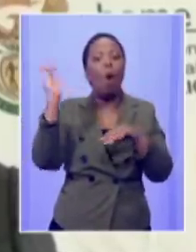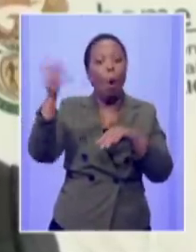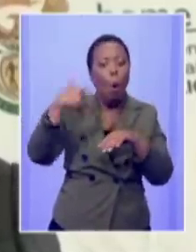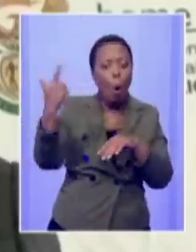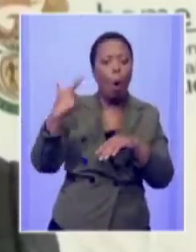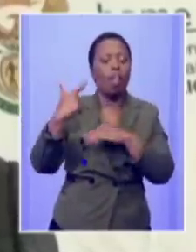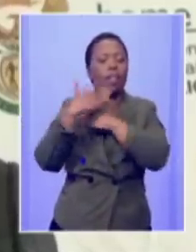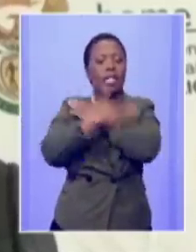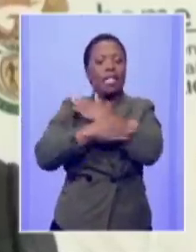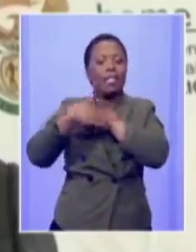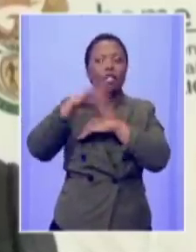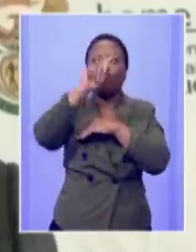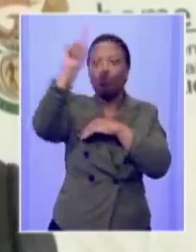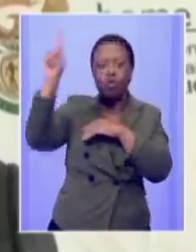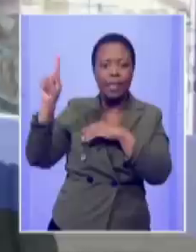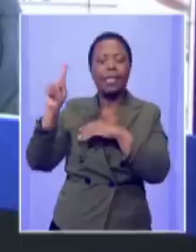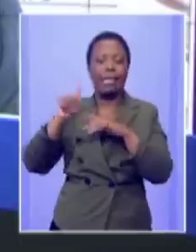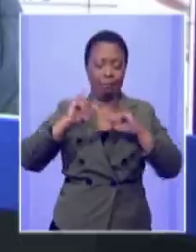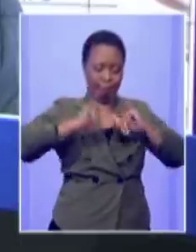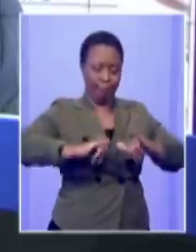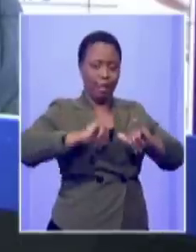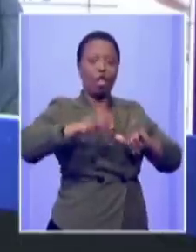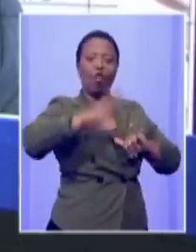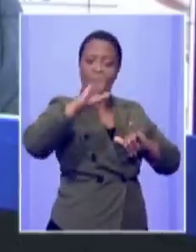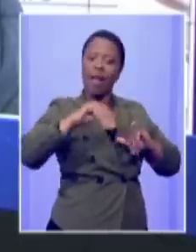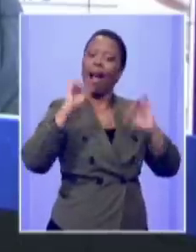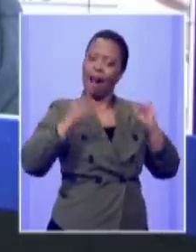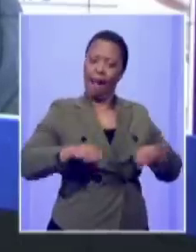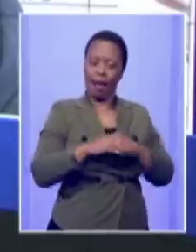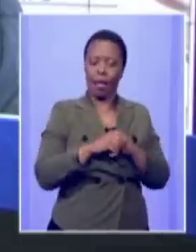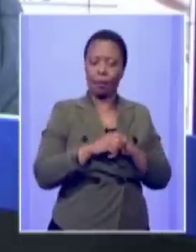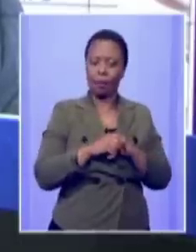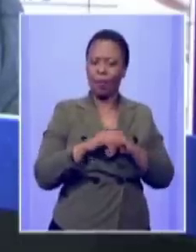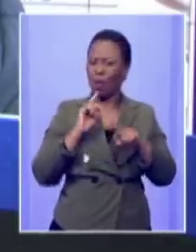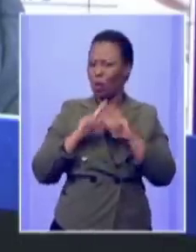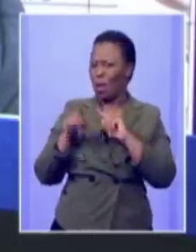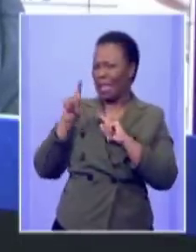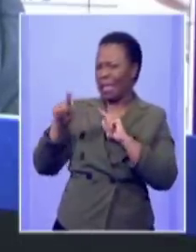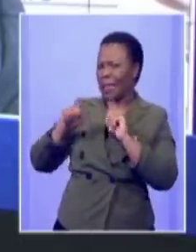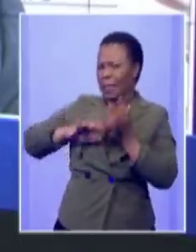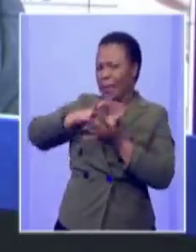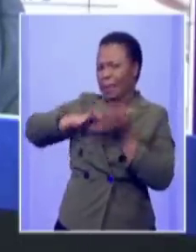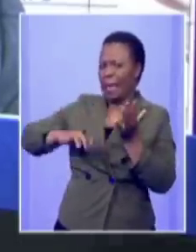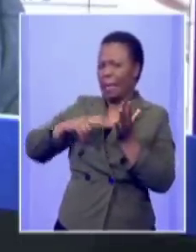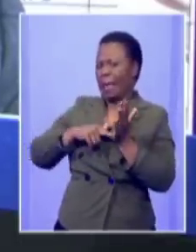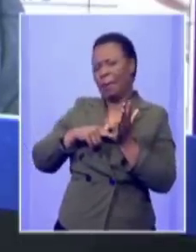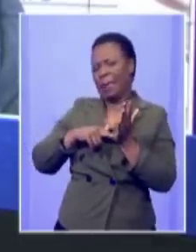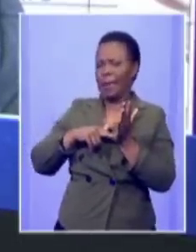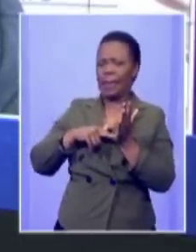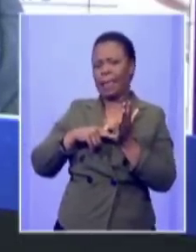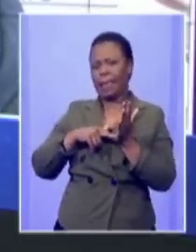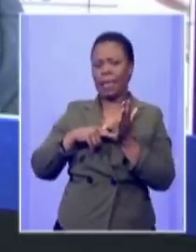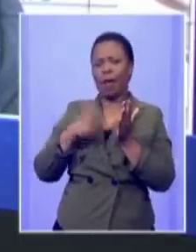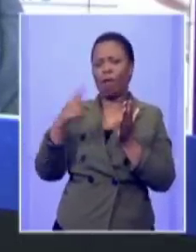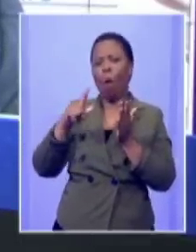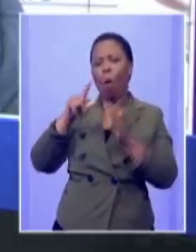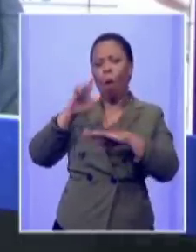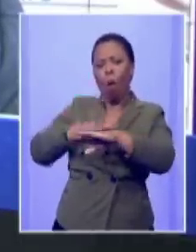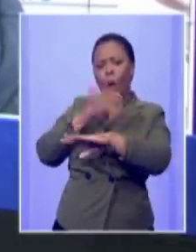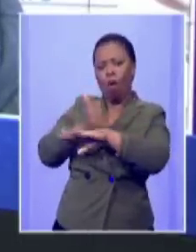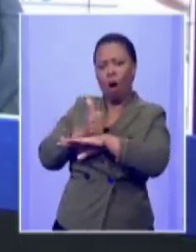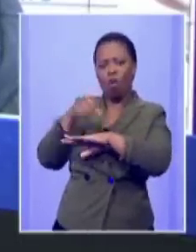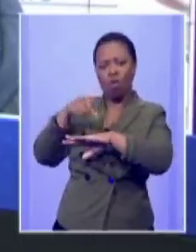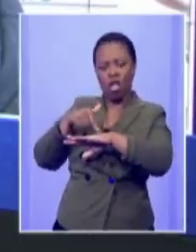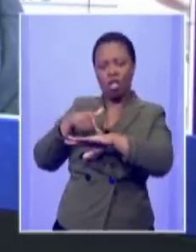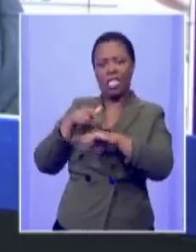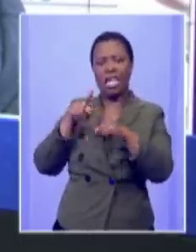south africa minister that statement you refer to is very scathing on the helen suzman foundation and their mooted